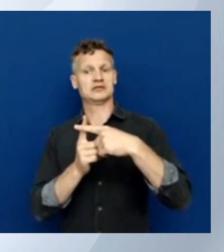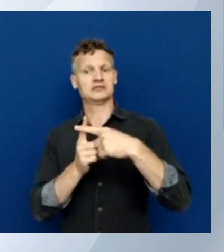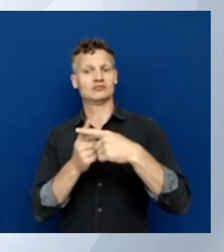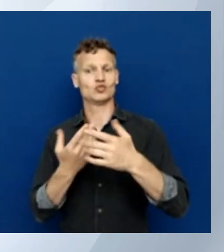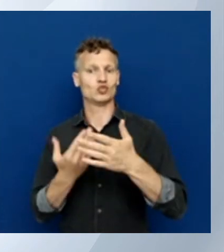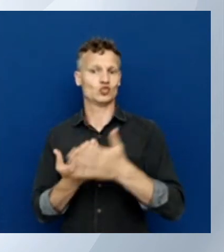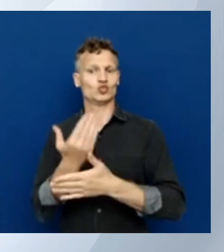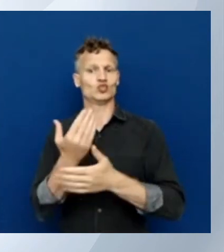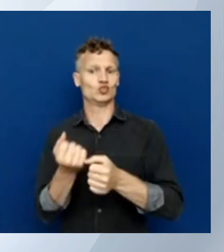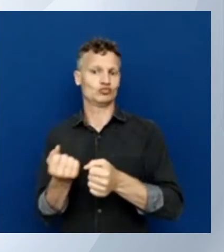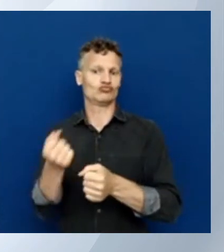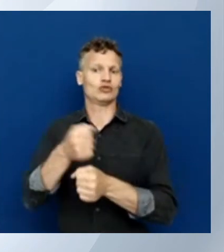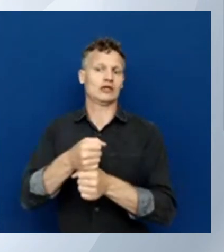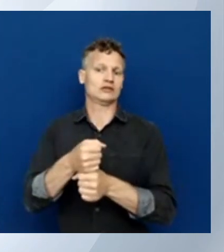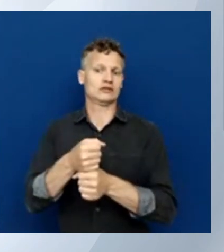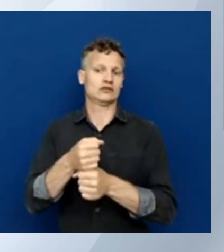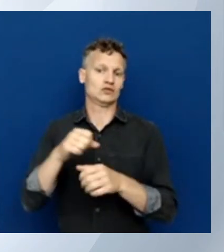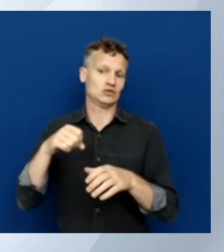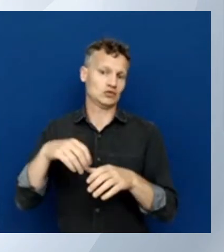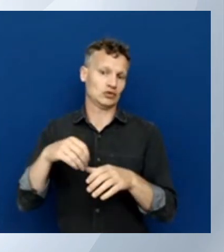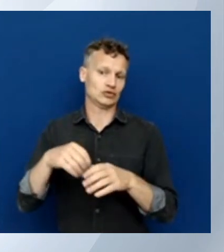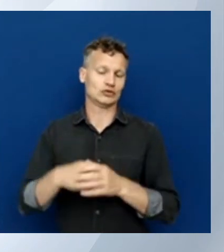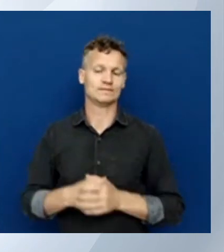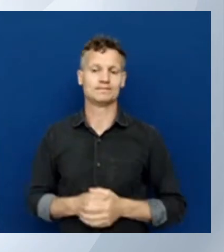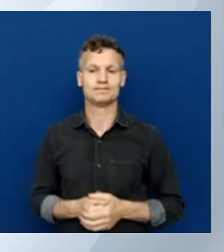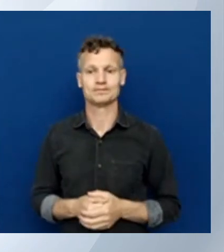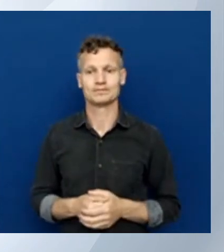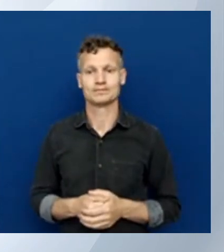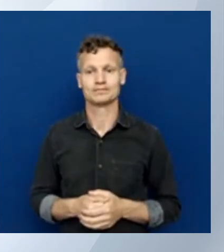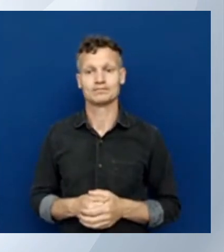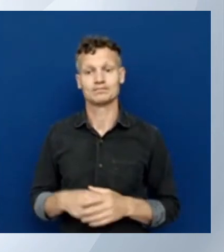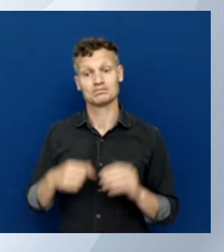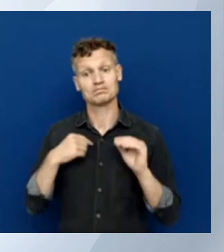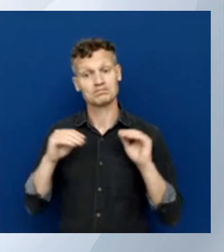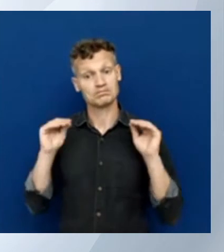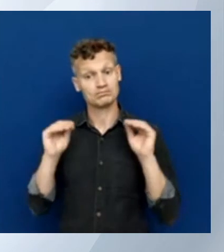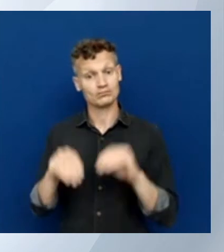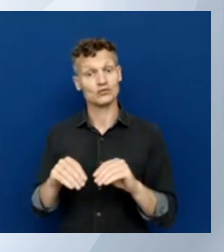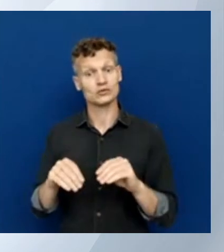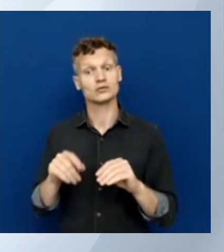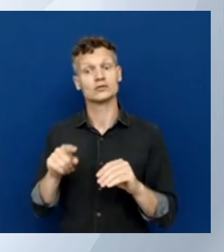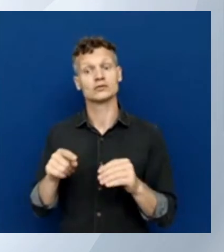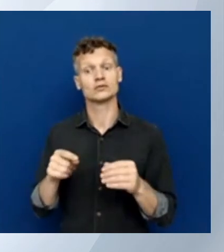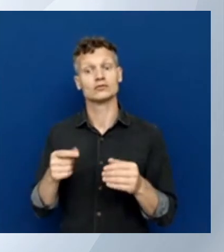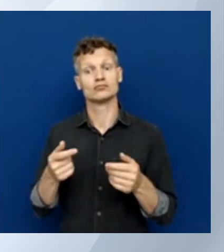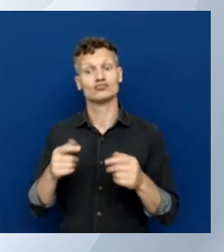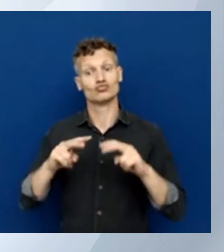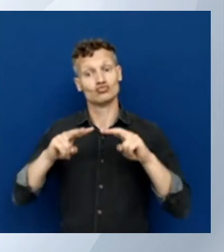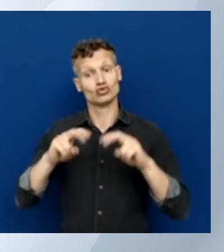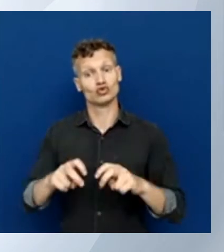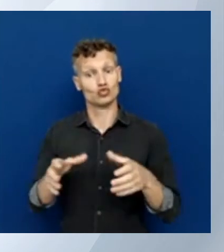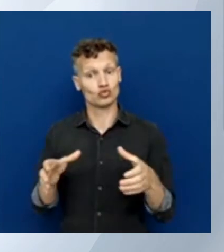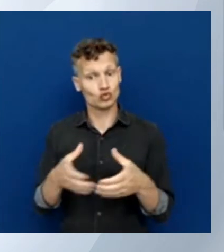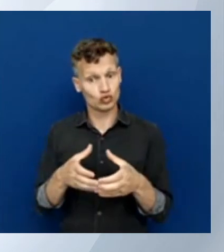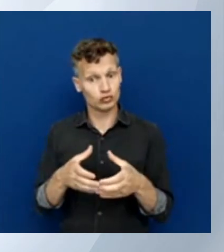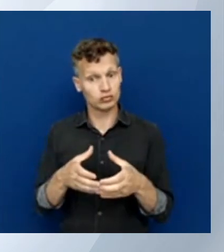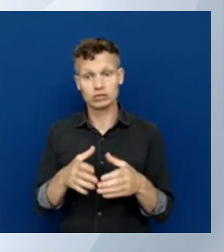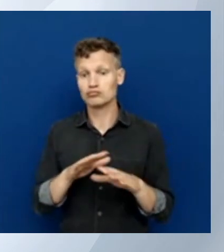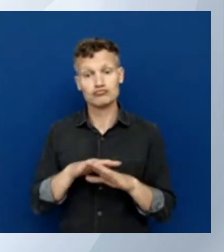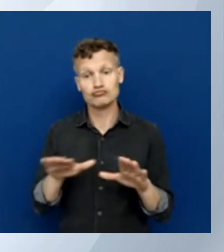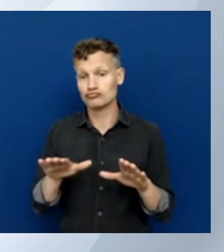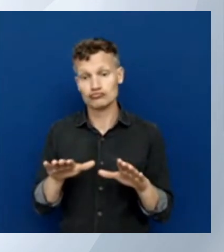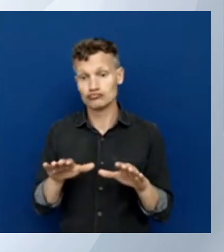And I put this in an existing resource group because it's not really important. and here I can set that name again.